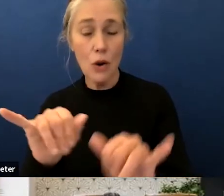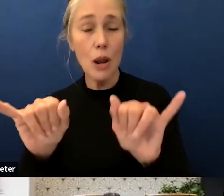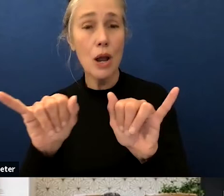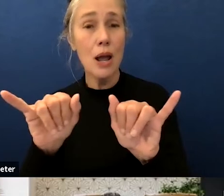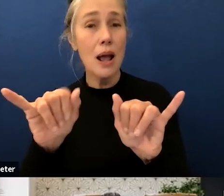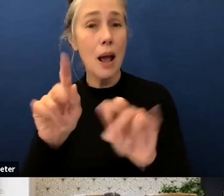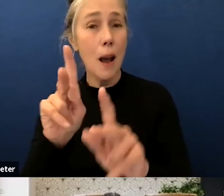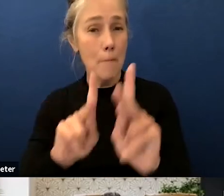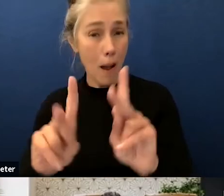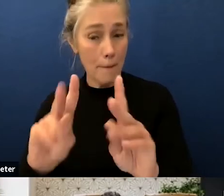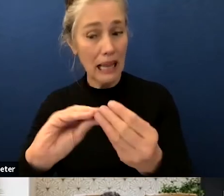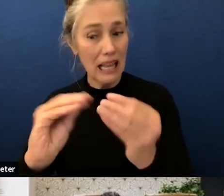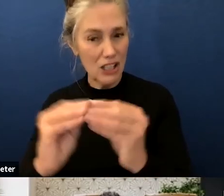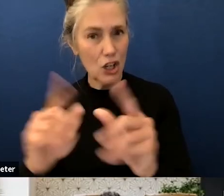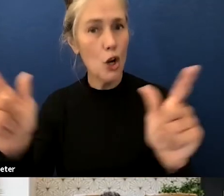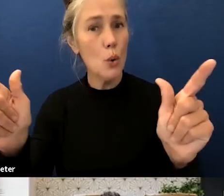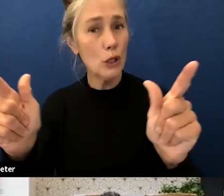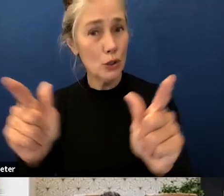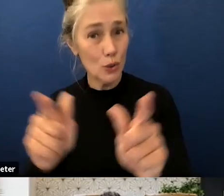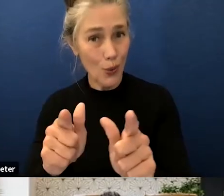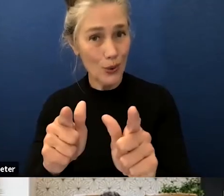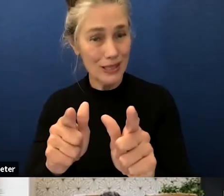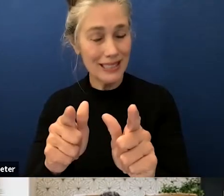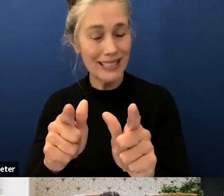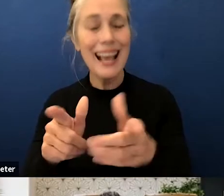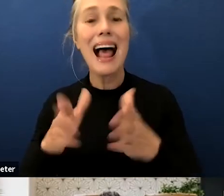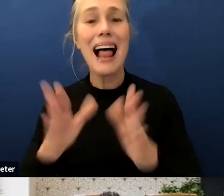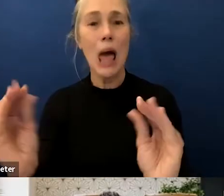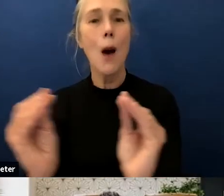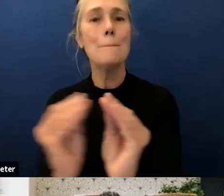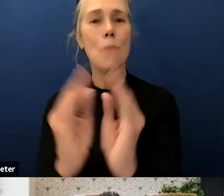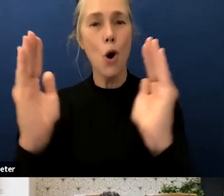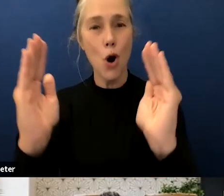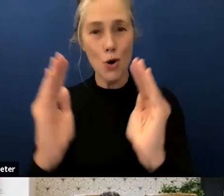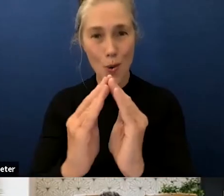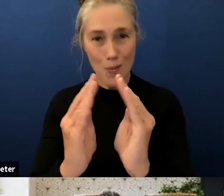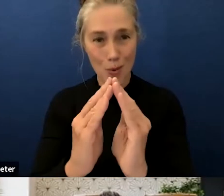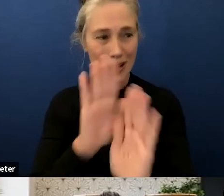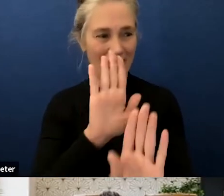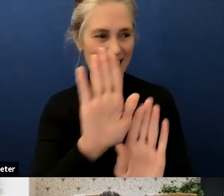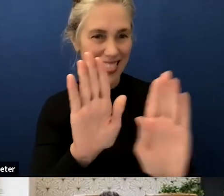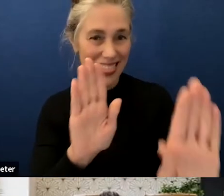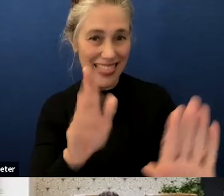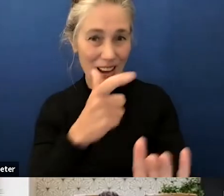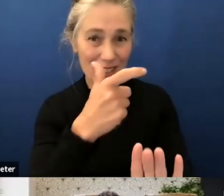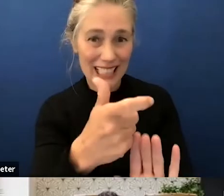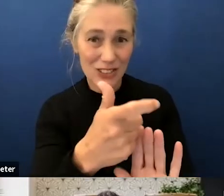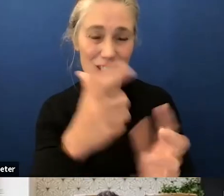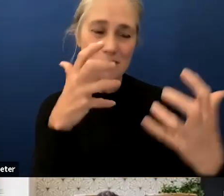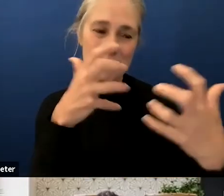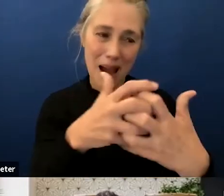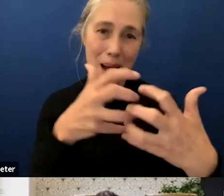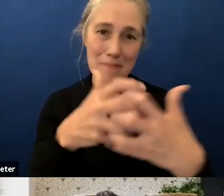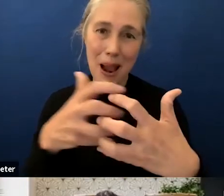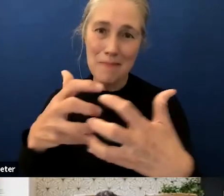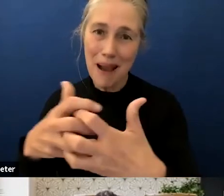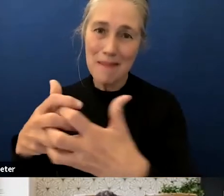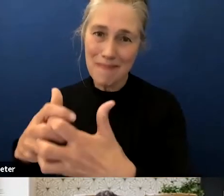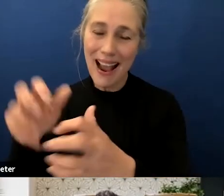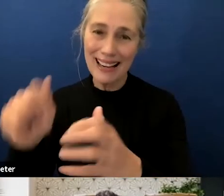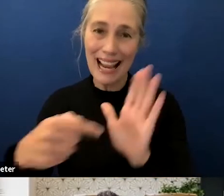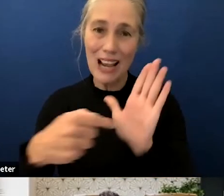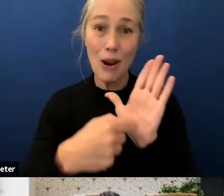and that does allow can allow for more communities of interest so i'd like to ask scott that